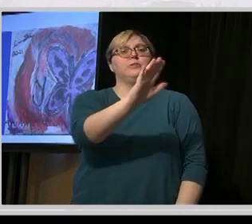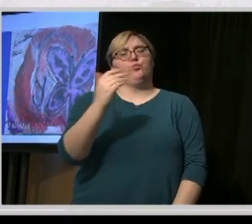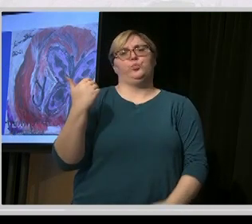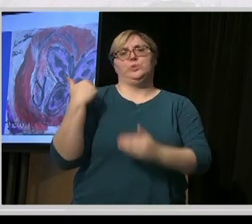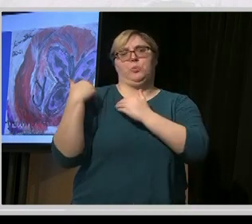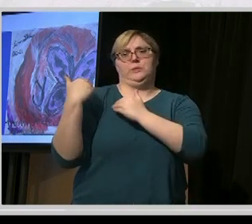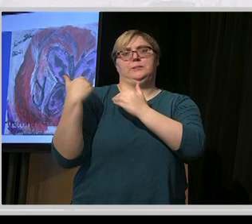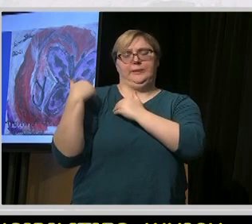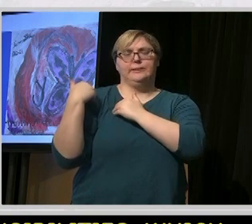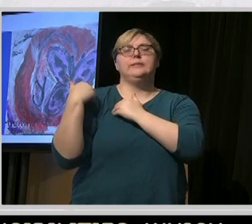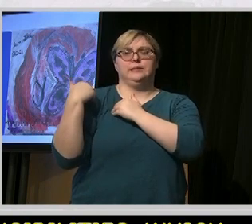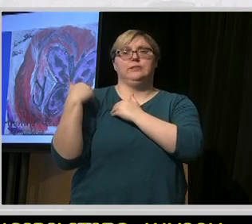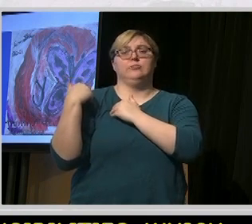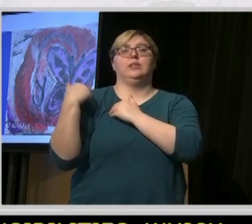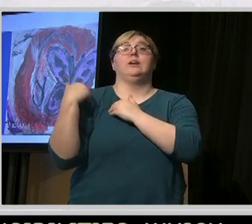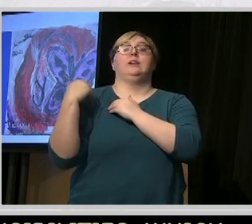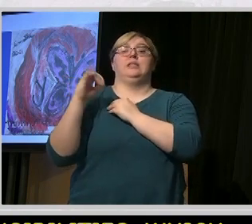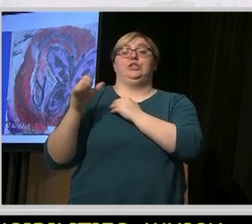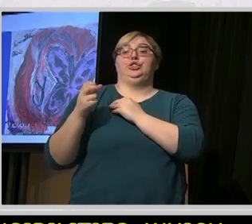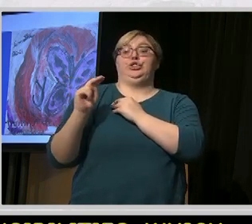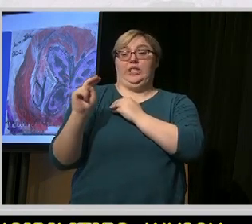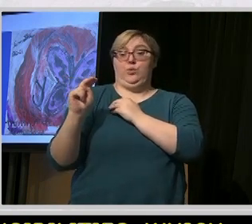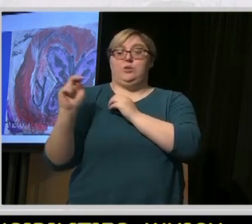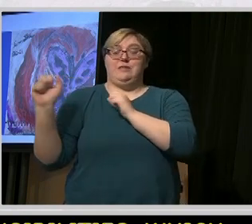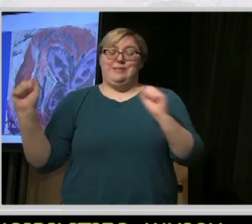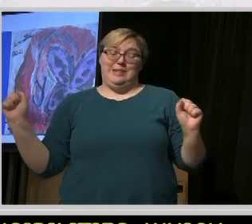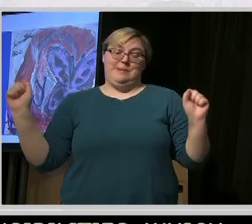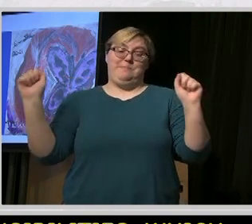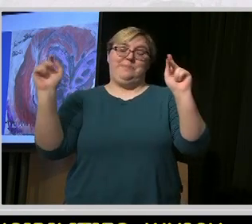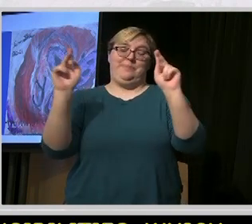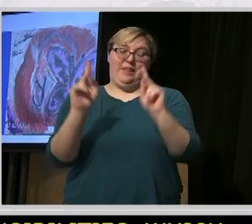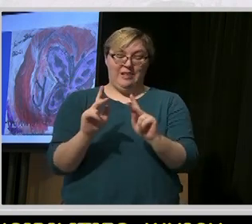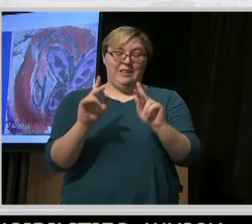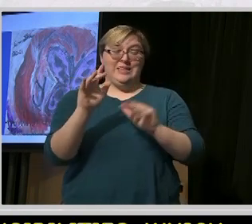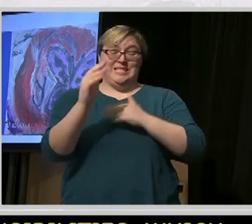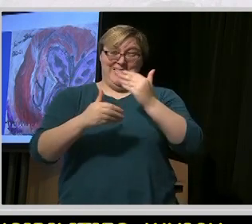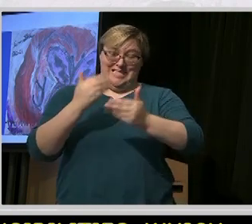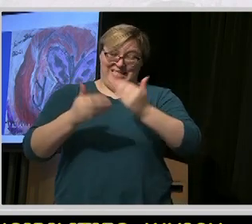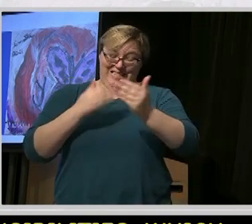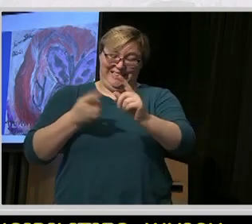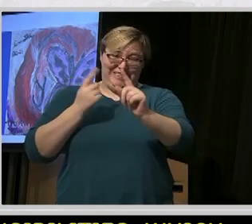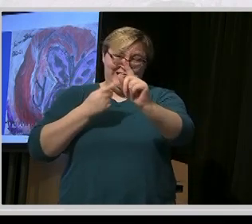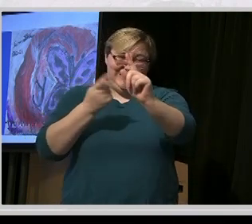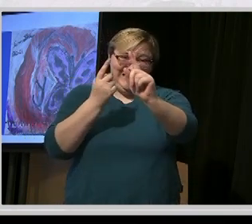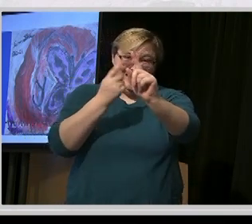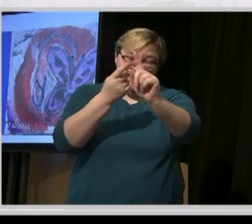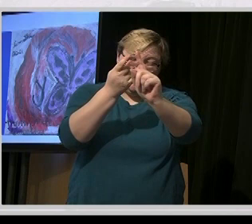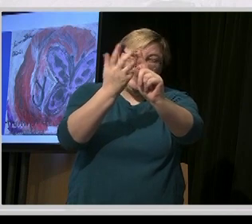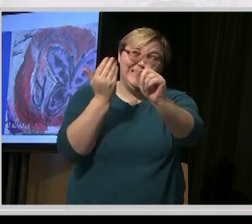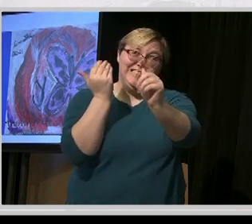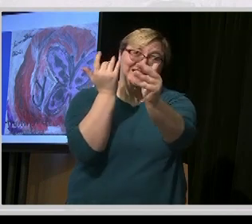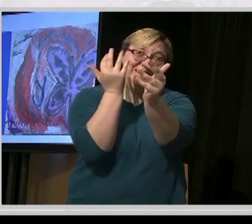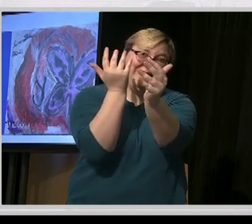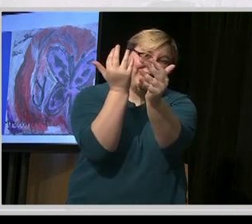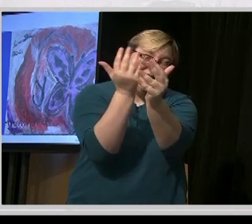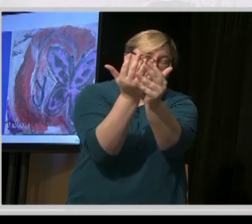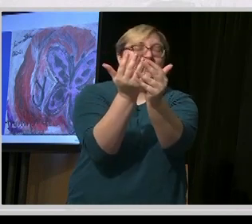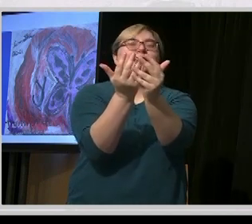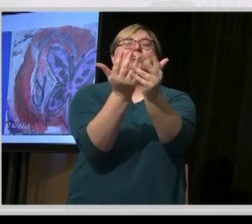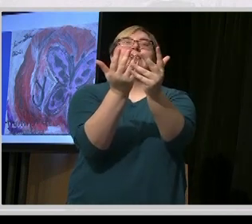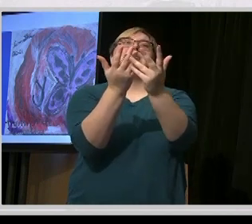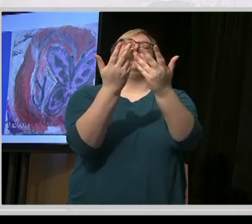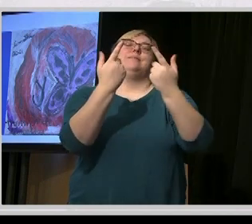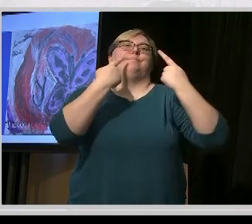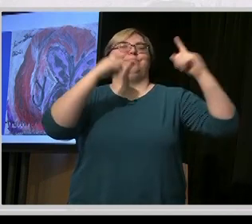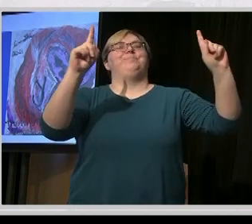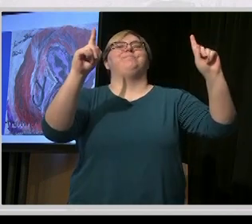more face-to-face meetings. was getting close to the final remedy. And then we were just very, very pleased that we were able to provide a report which